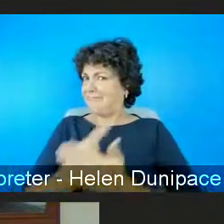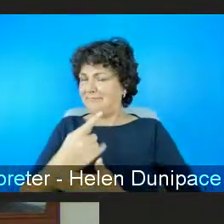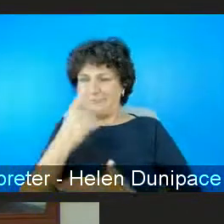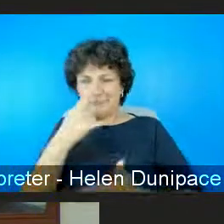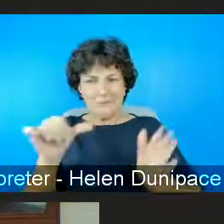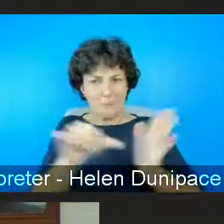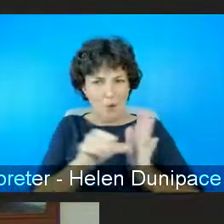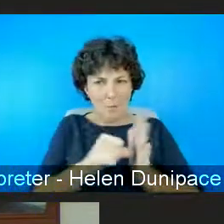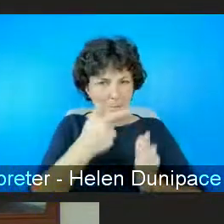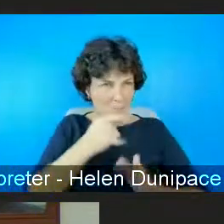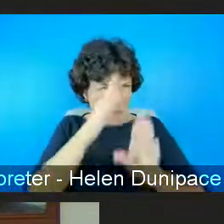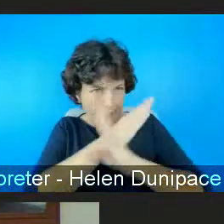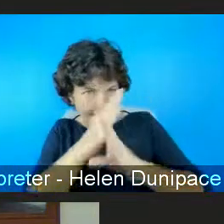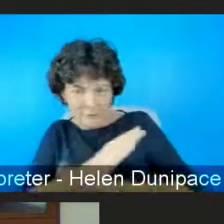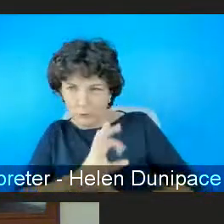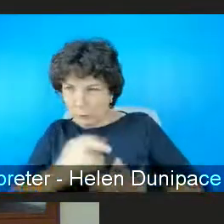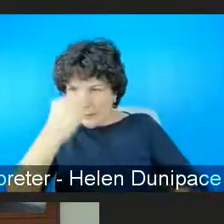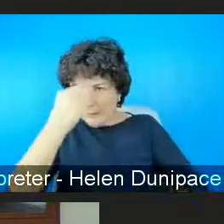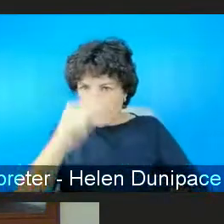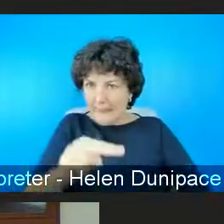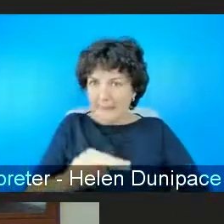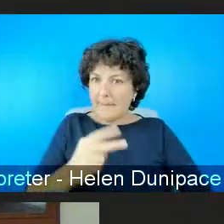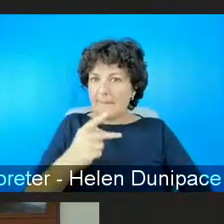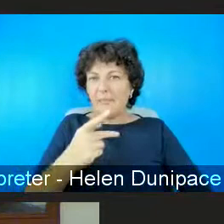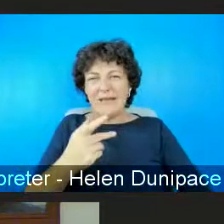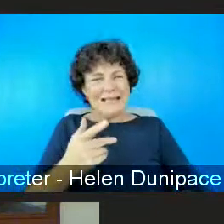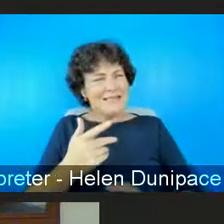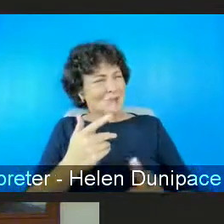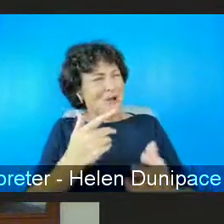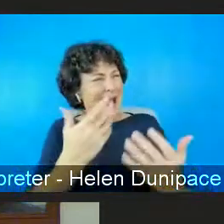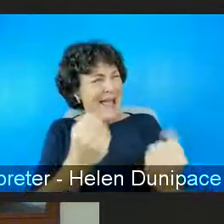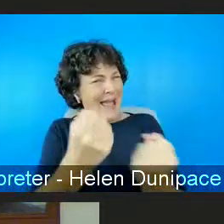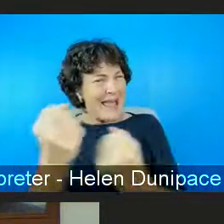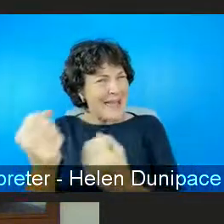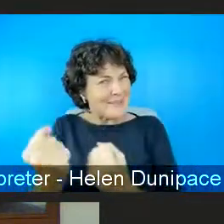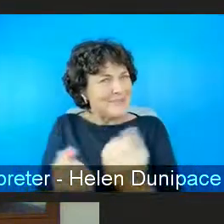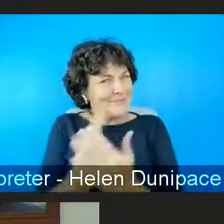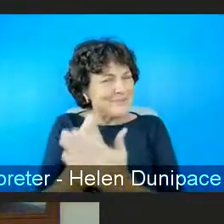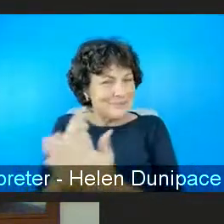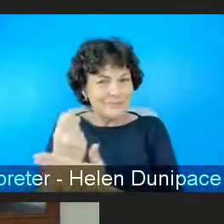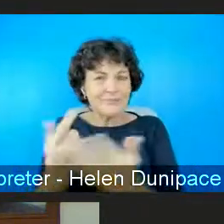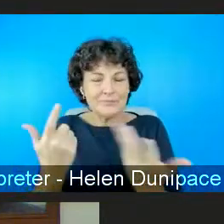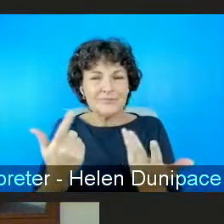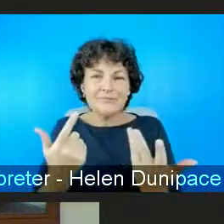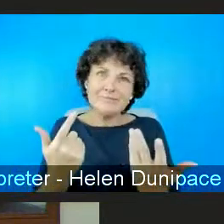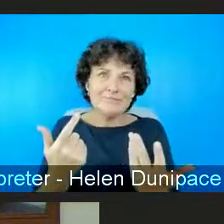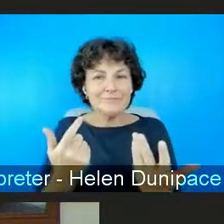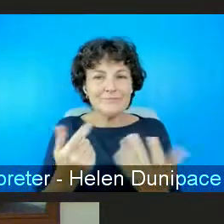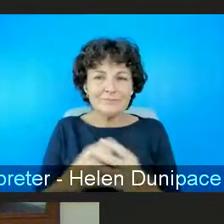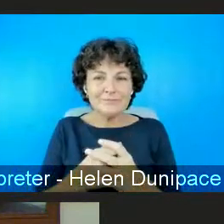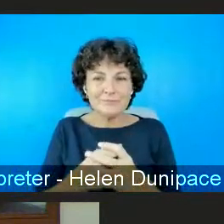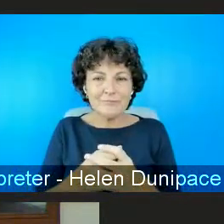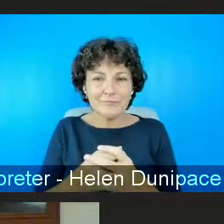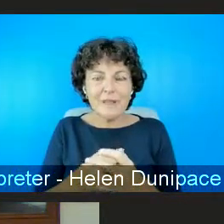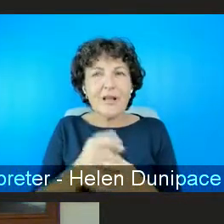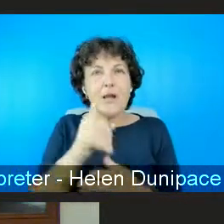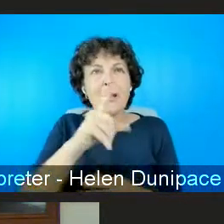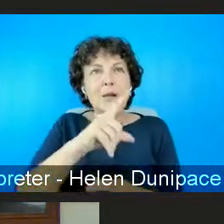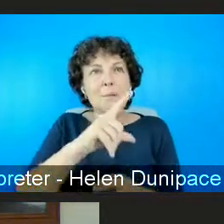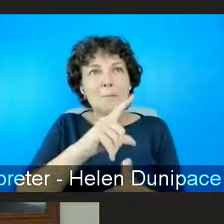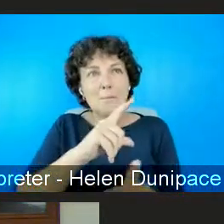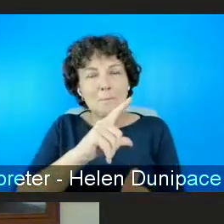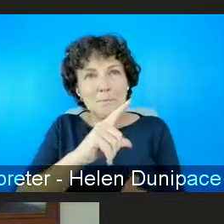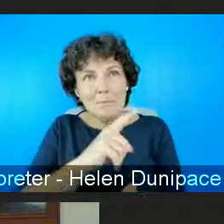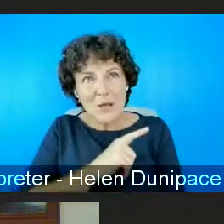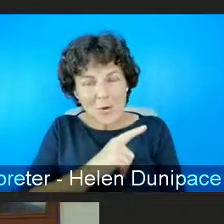anonymity within it and all that kind of angles on it and because it it exaggerates the